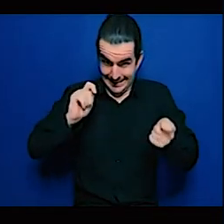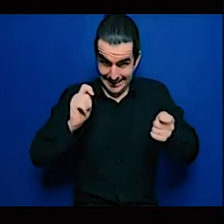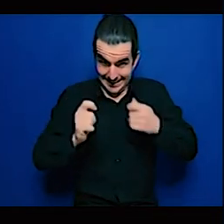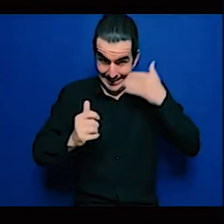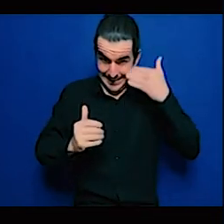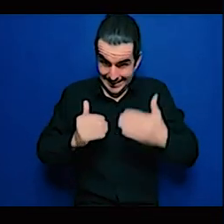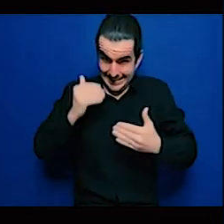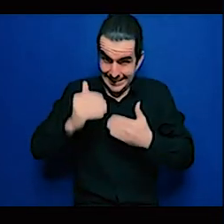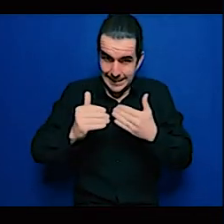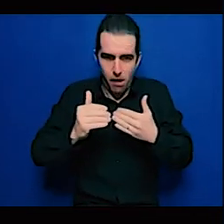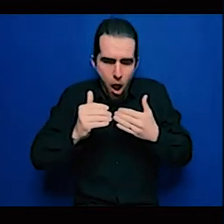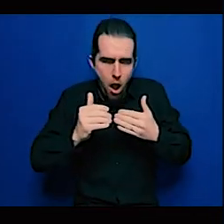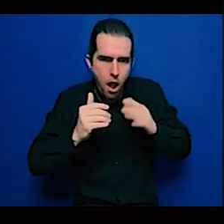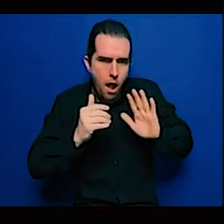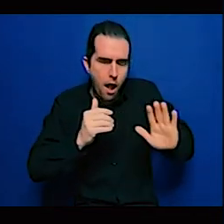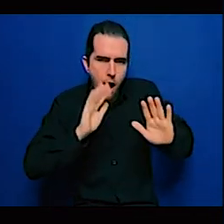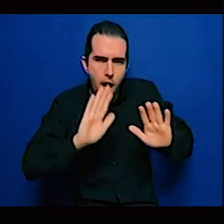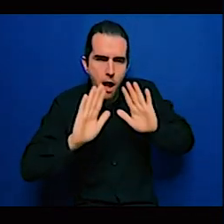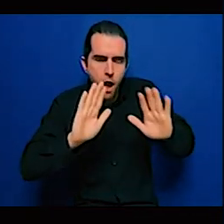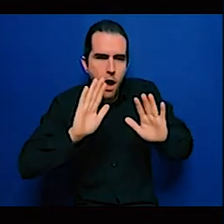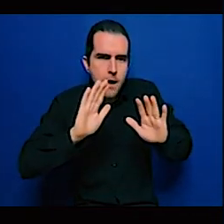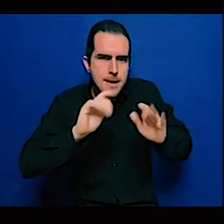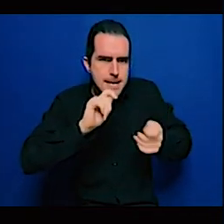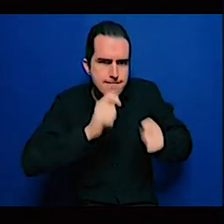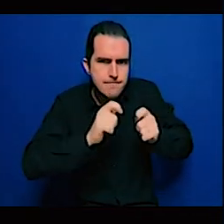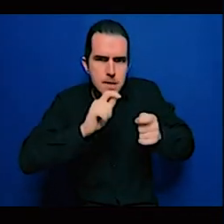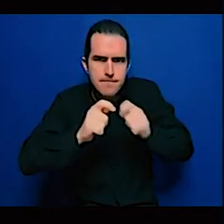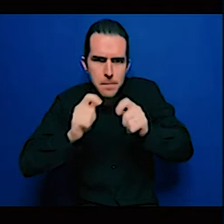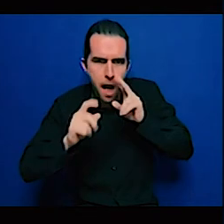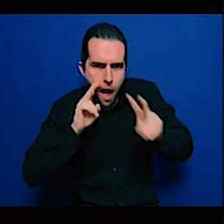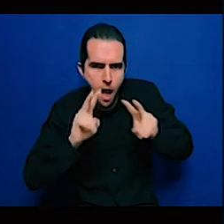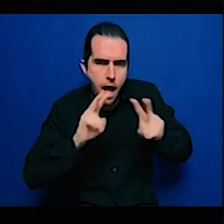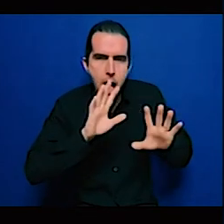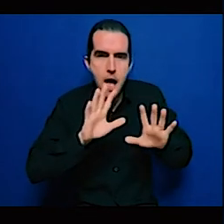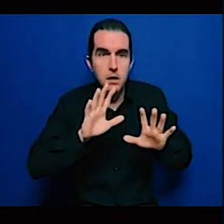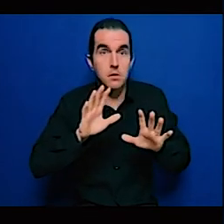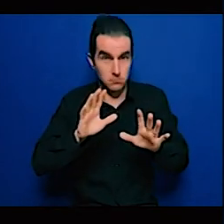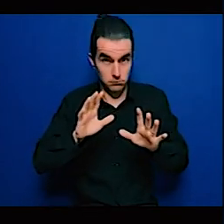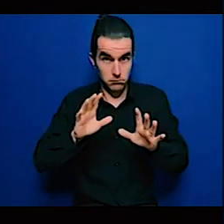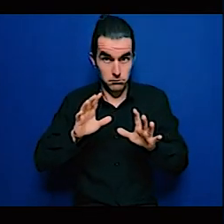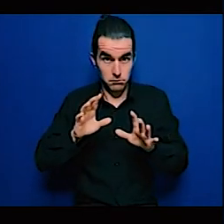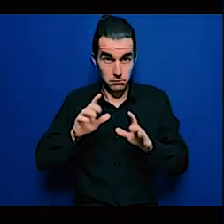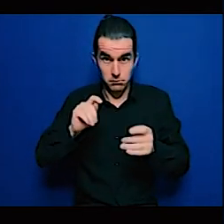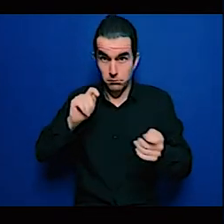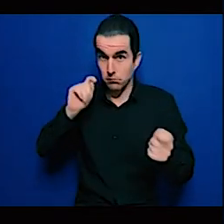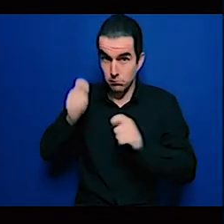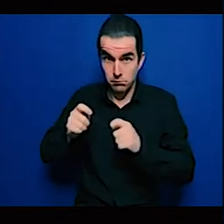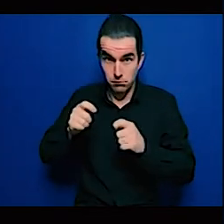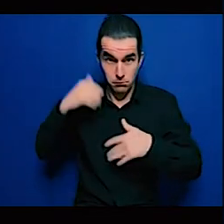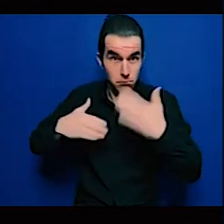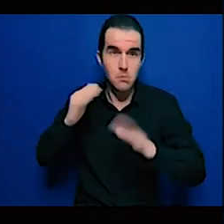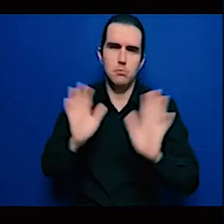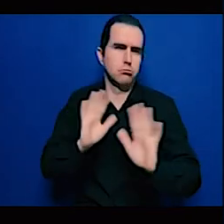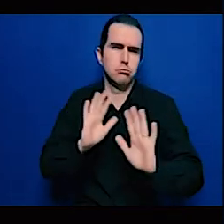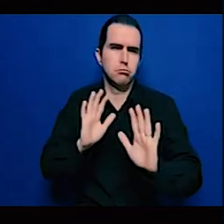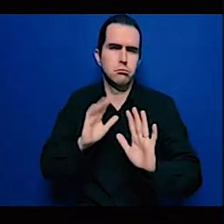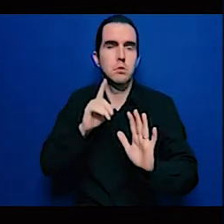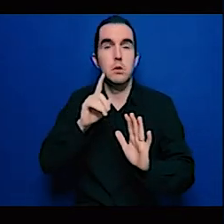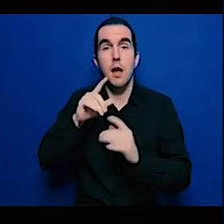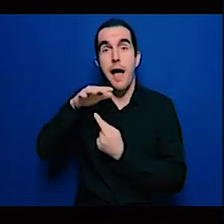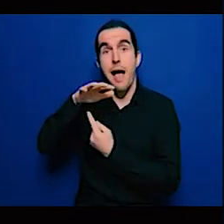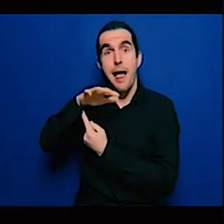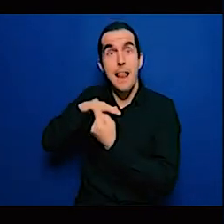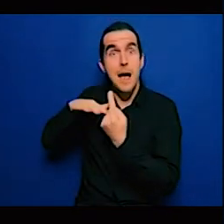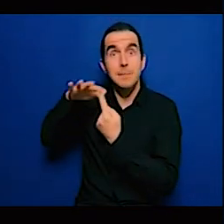kerosene to LPG and that's a switch that is happening and if you look at certain countries Nigeria